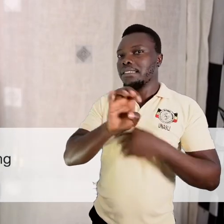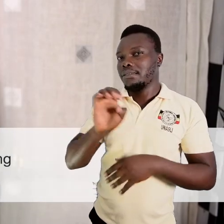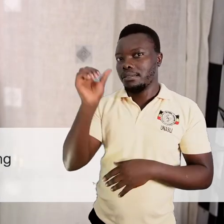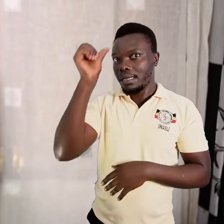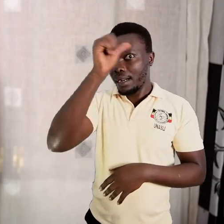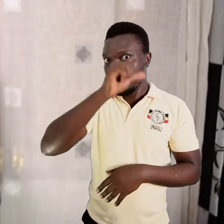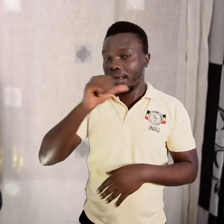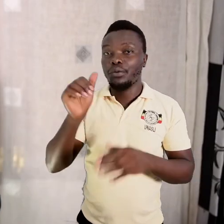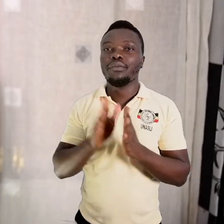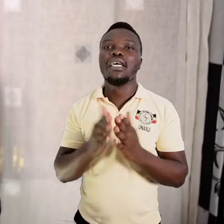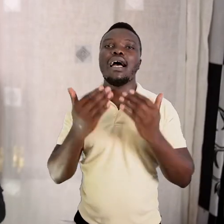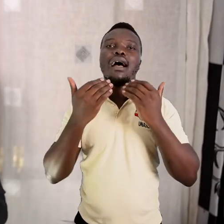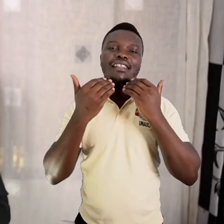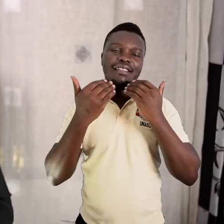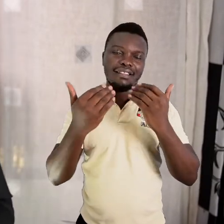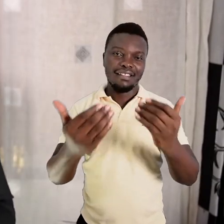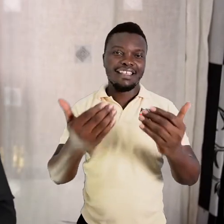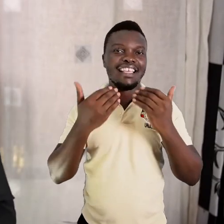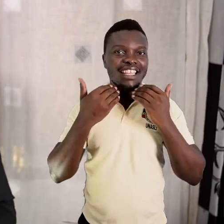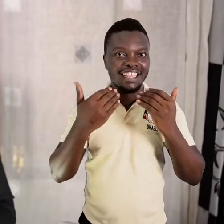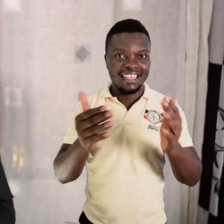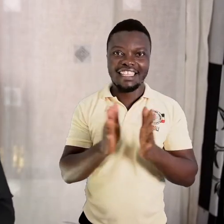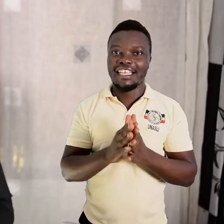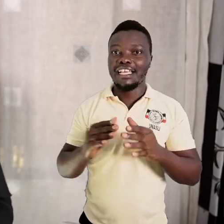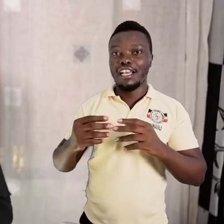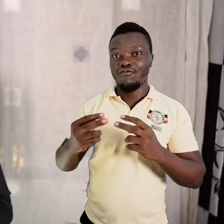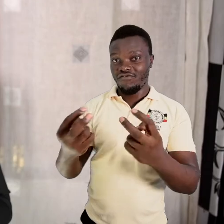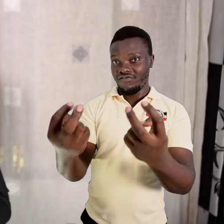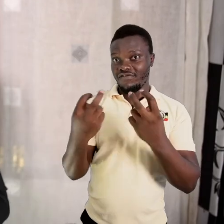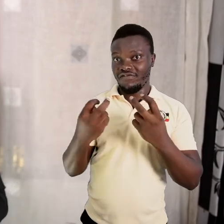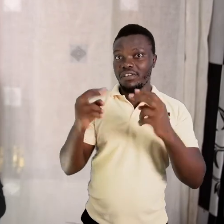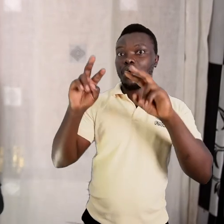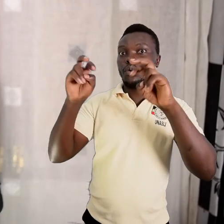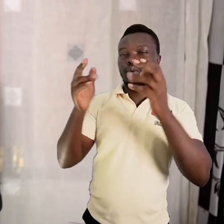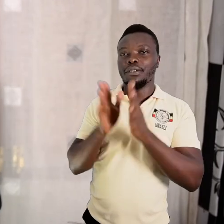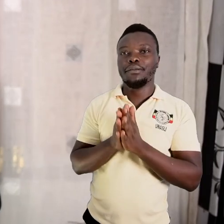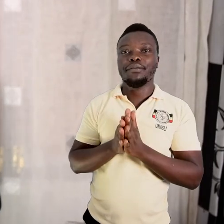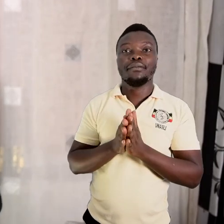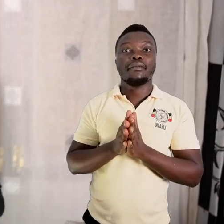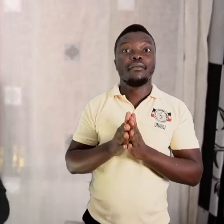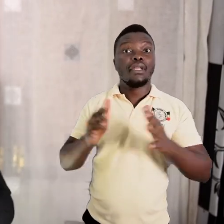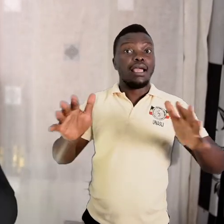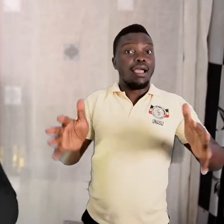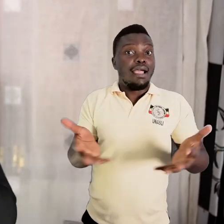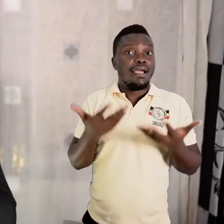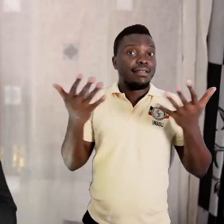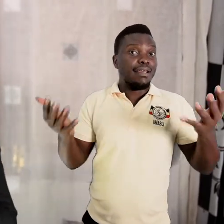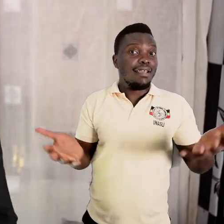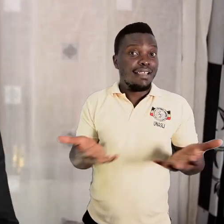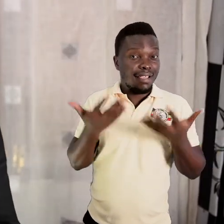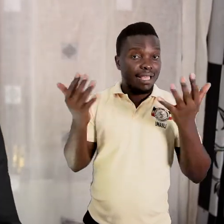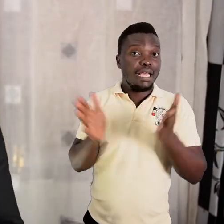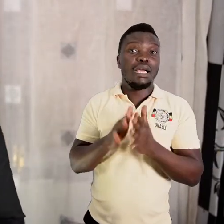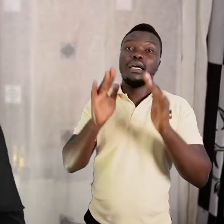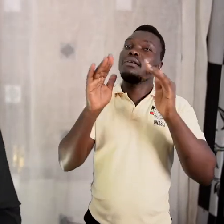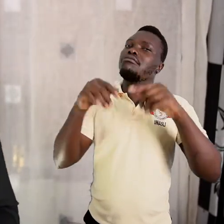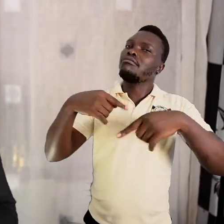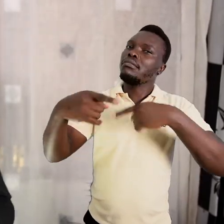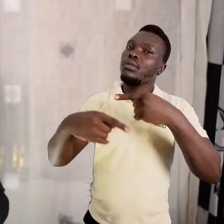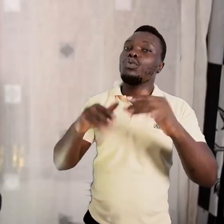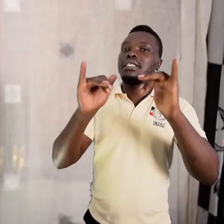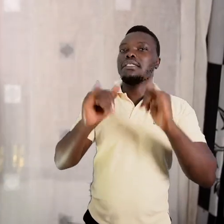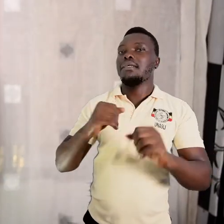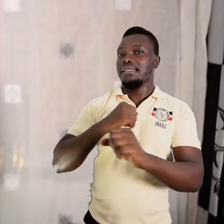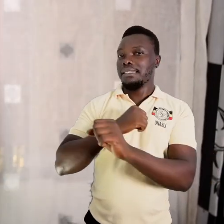Thank you for being a part of this lesson. We encourage you to continue staying safe